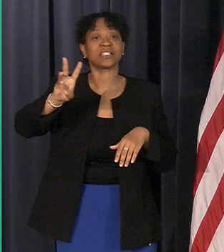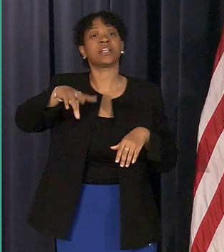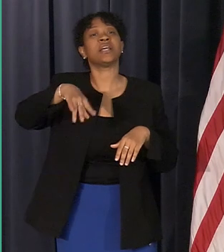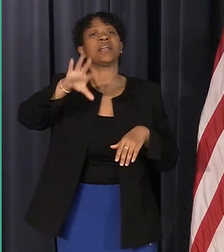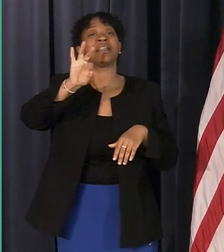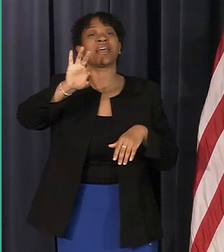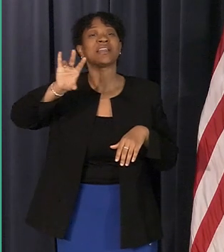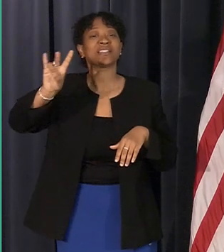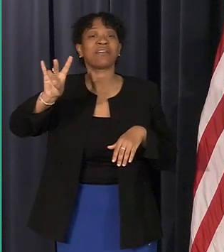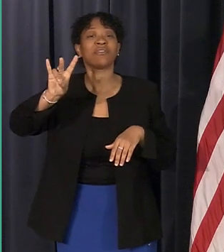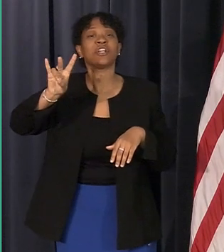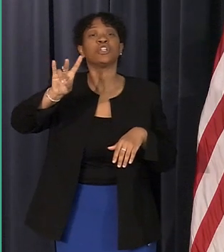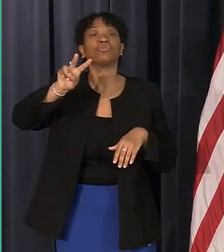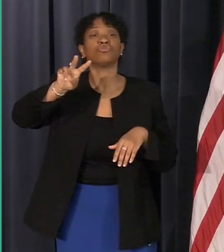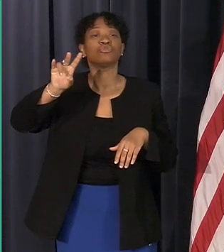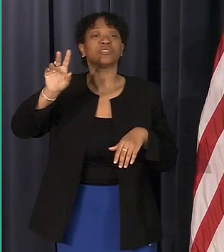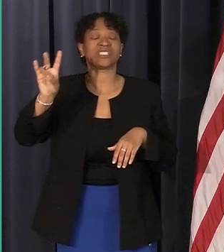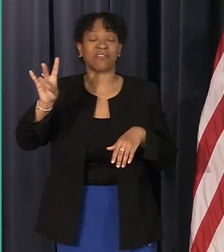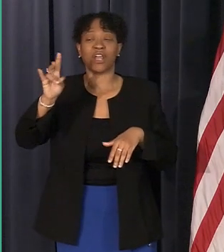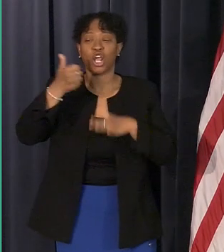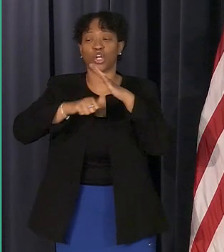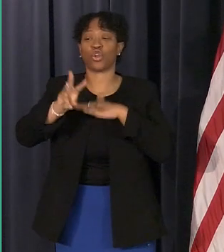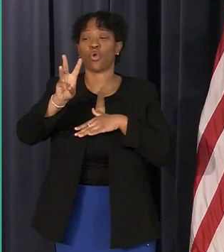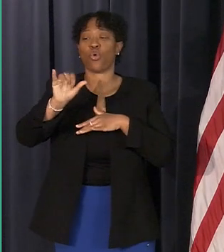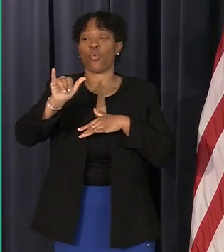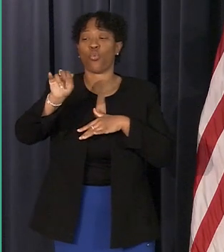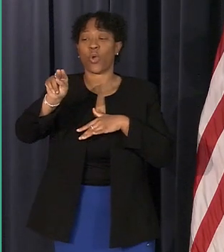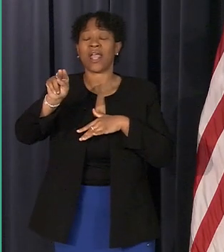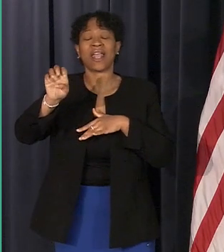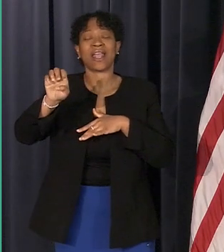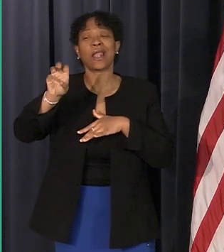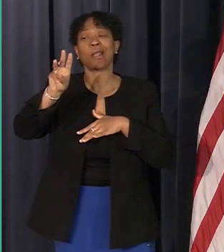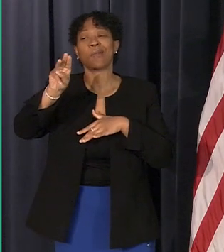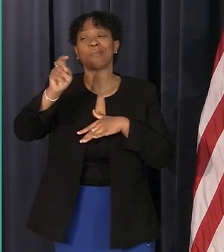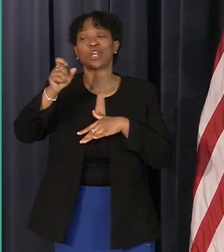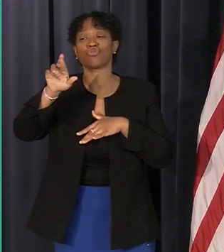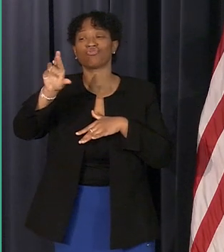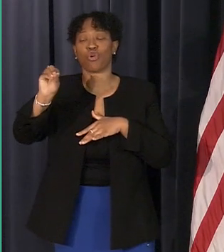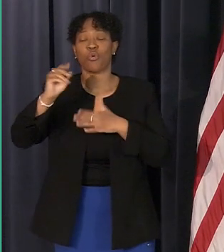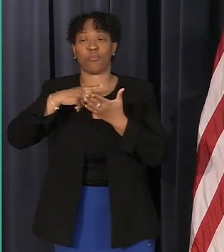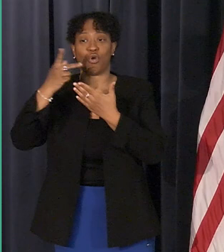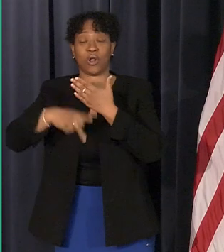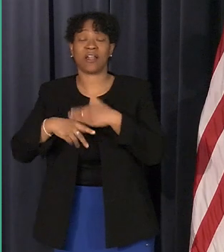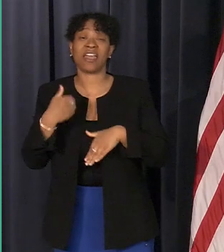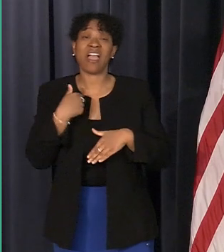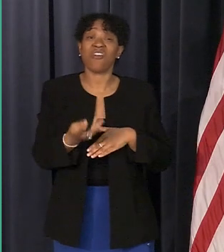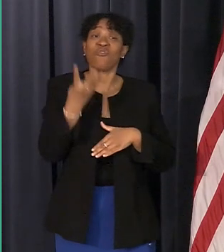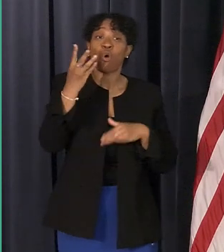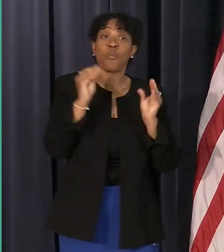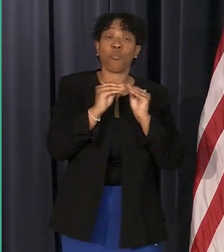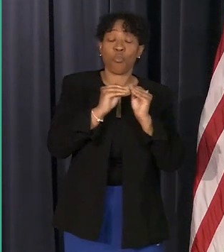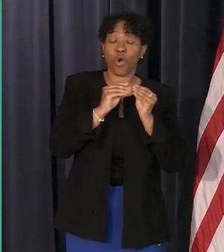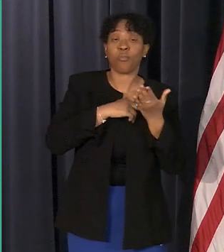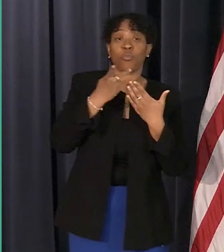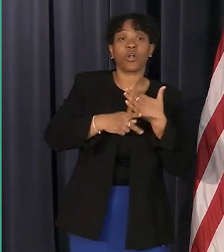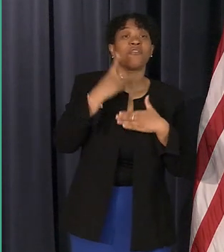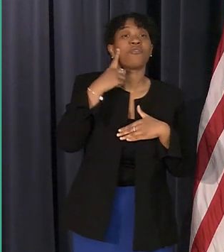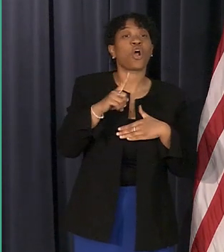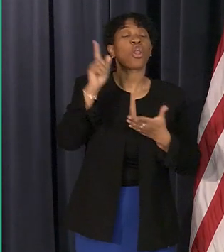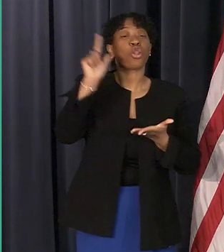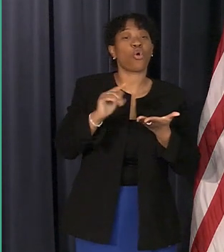seven two seven way metro has four more programs for low-income households